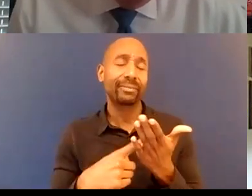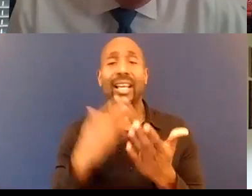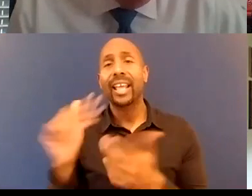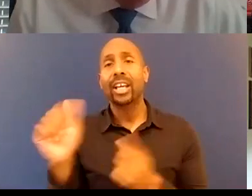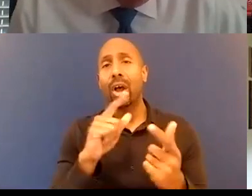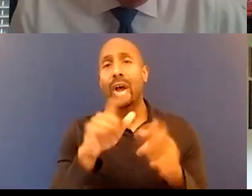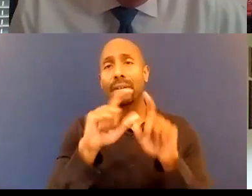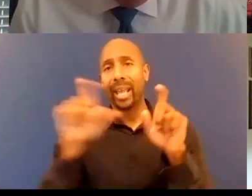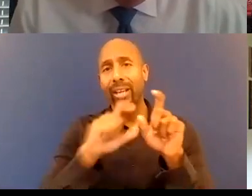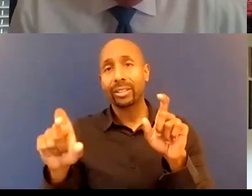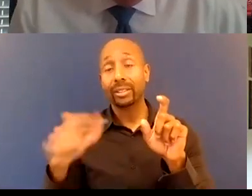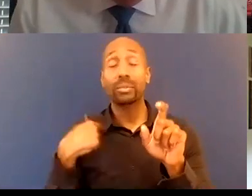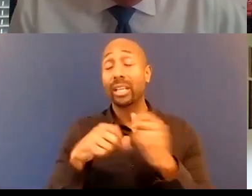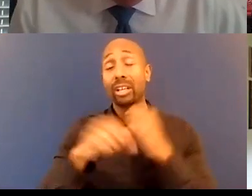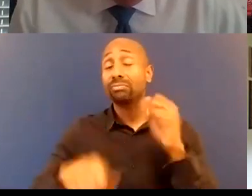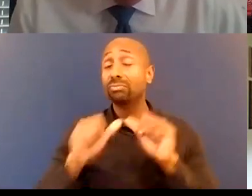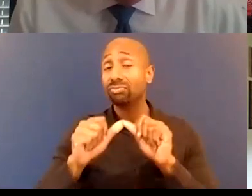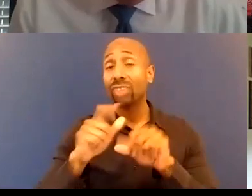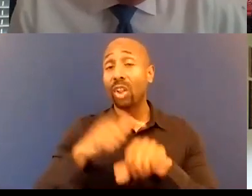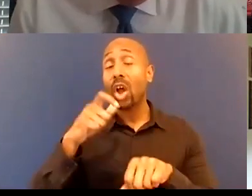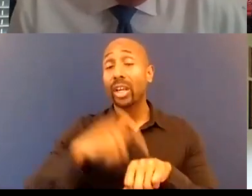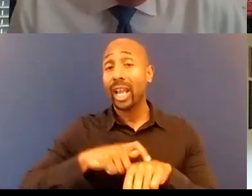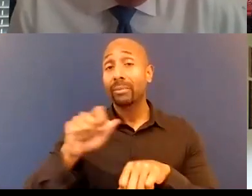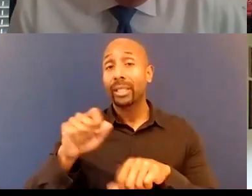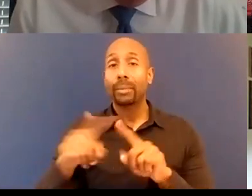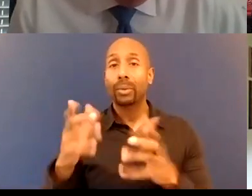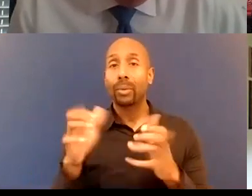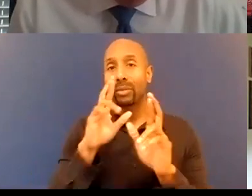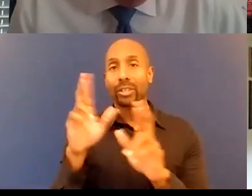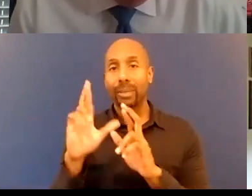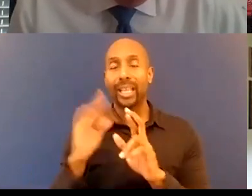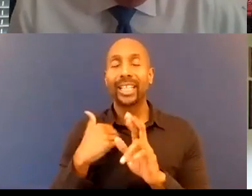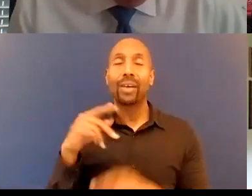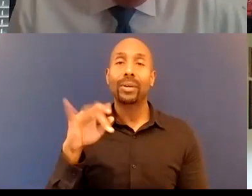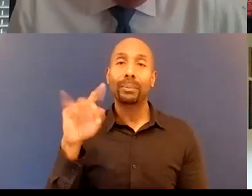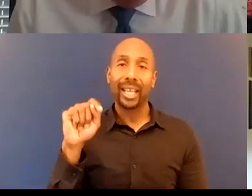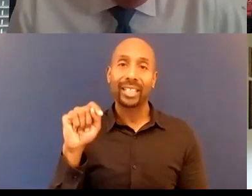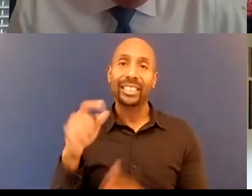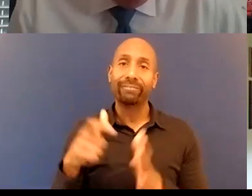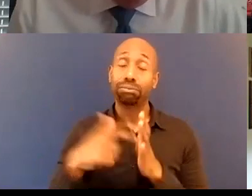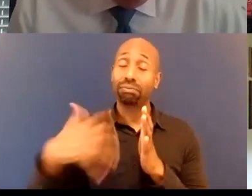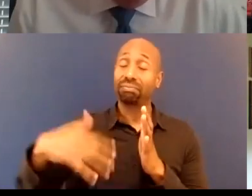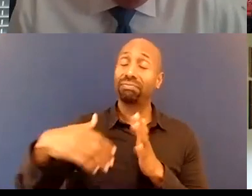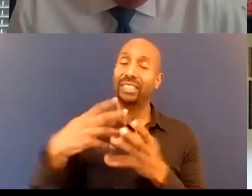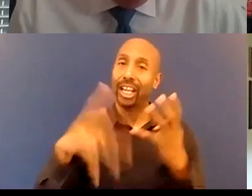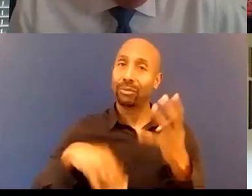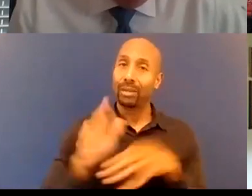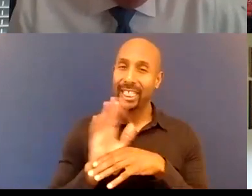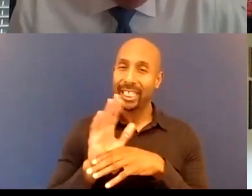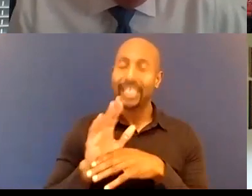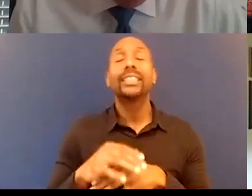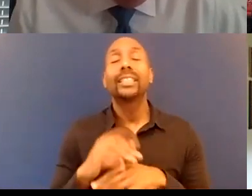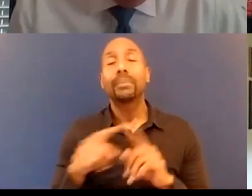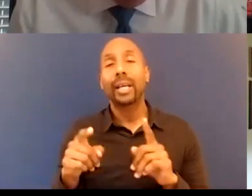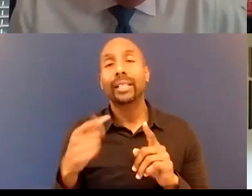although we could go on for hours we want to be respectful of our panelists demanding schedules but we will be back with